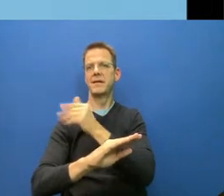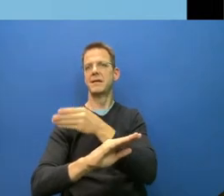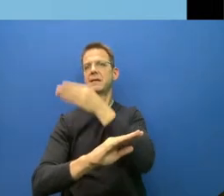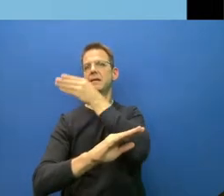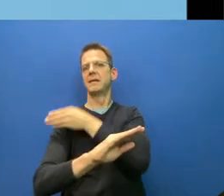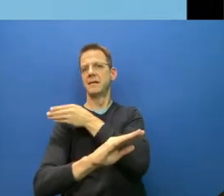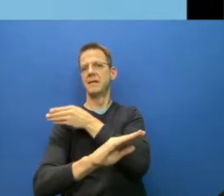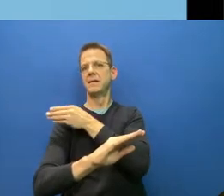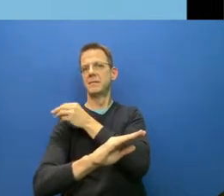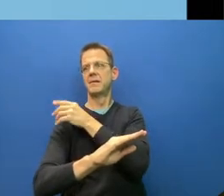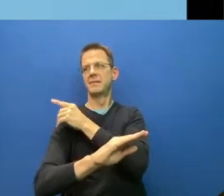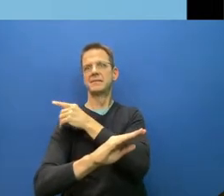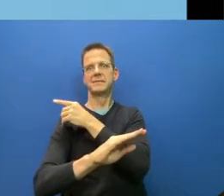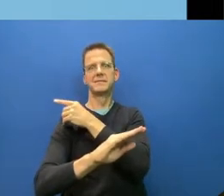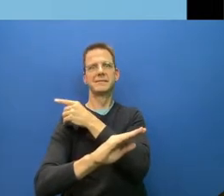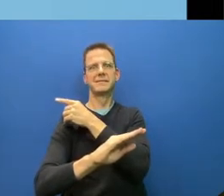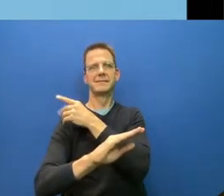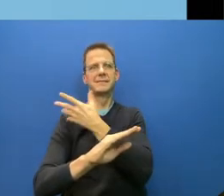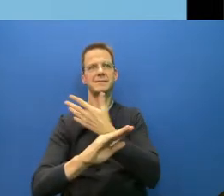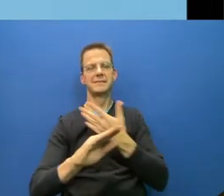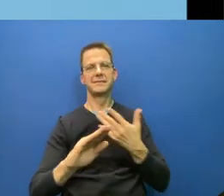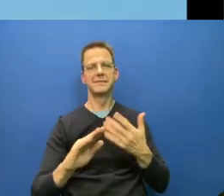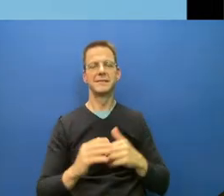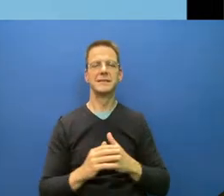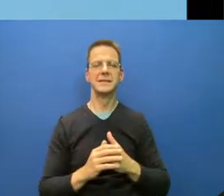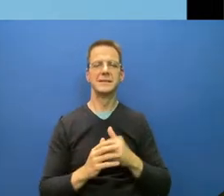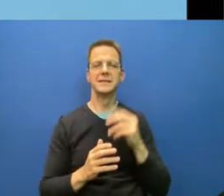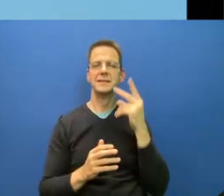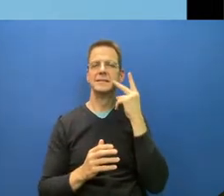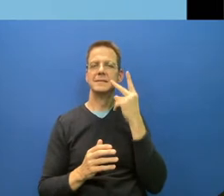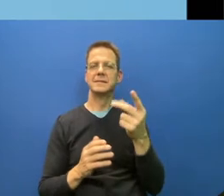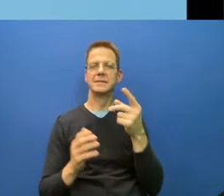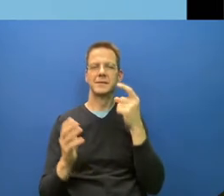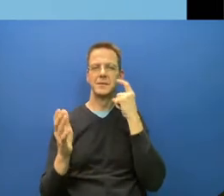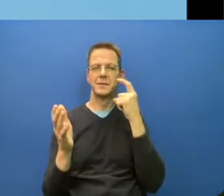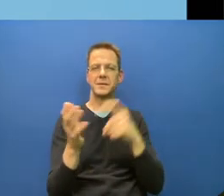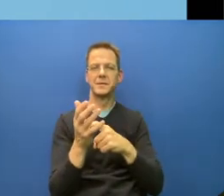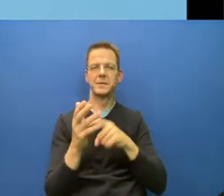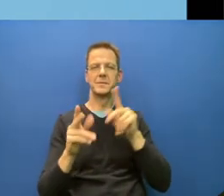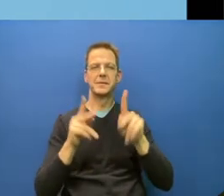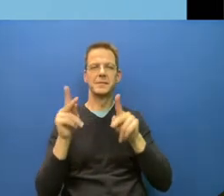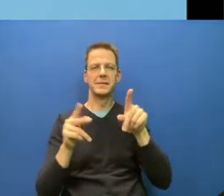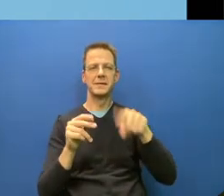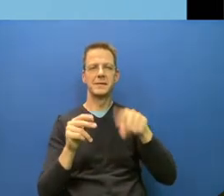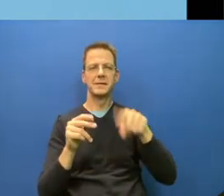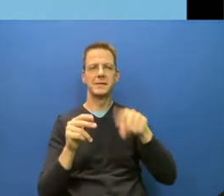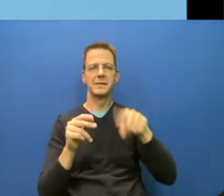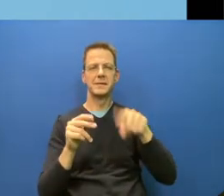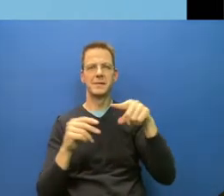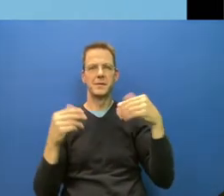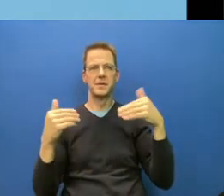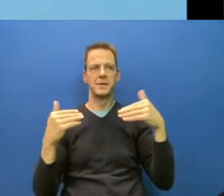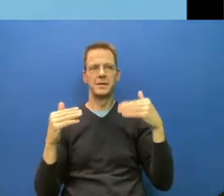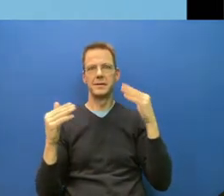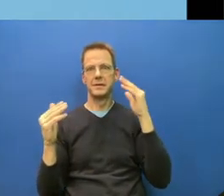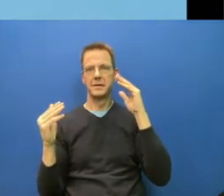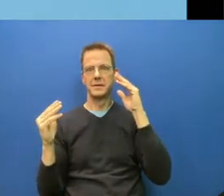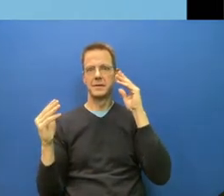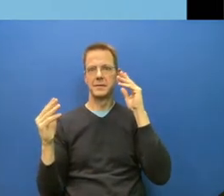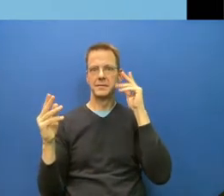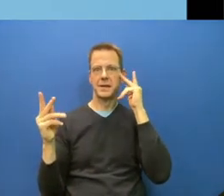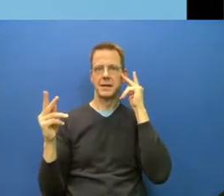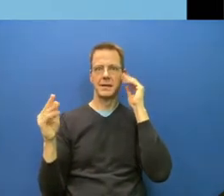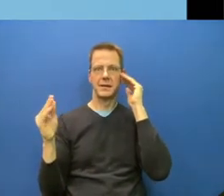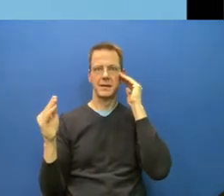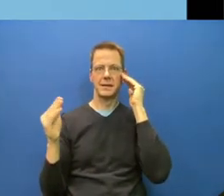and others have been saying, they're quite worried that there could be an escape mutation. So we play with fire by assuming and trying